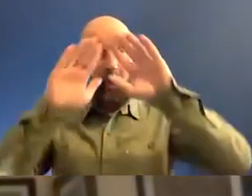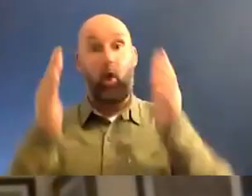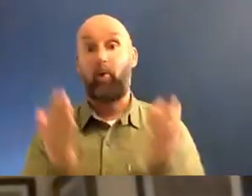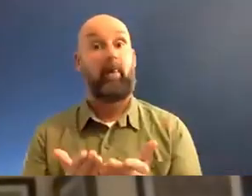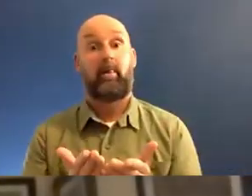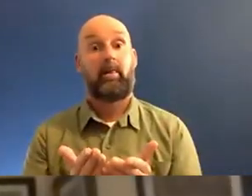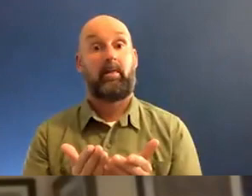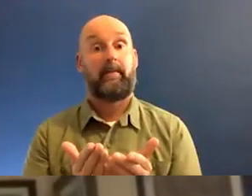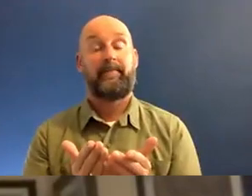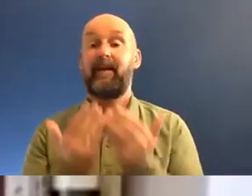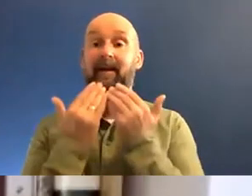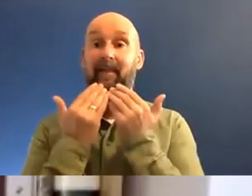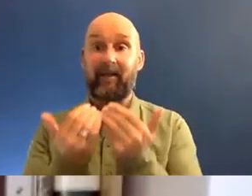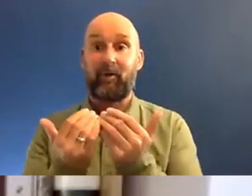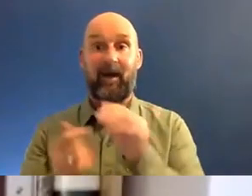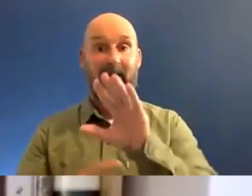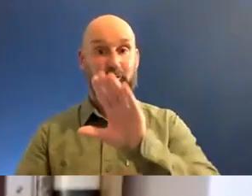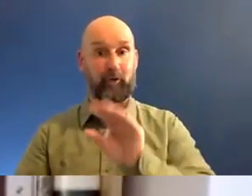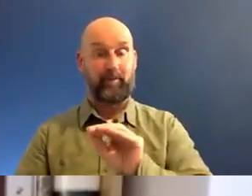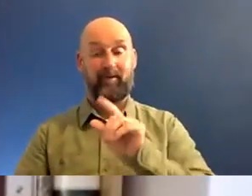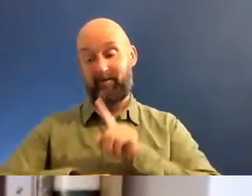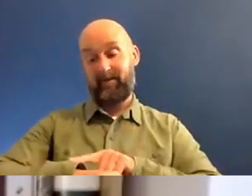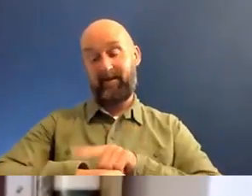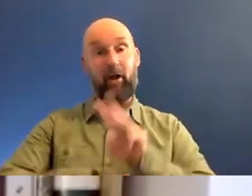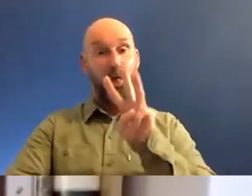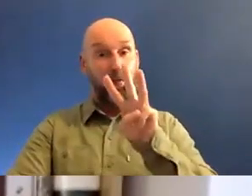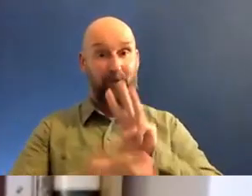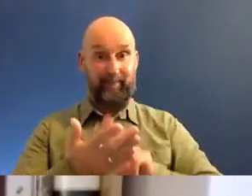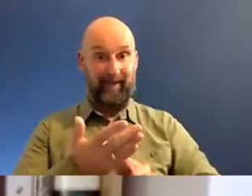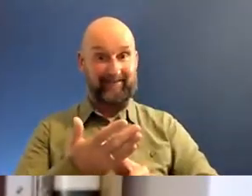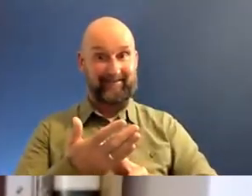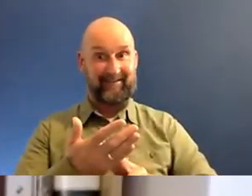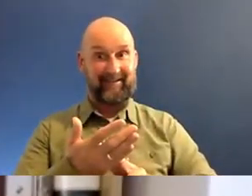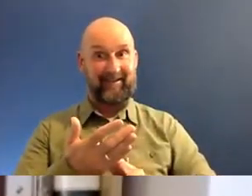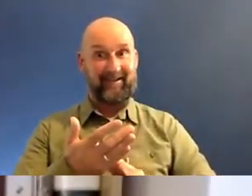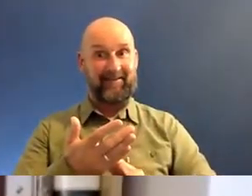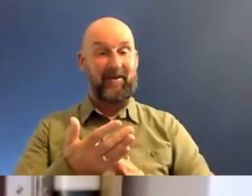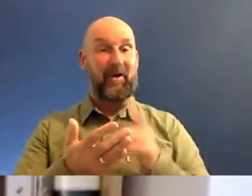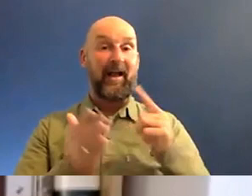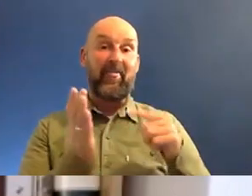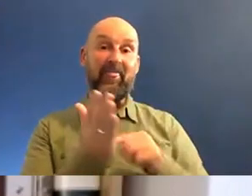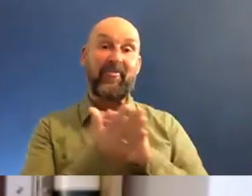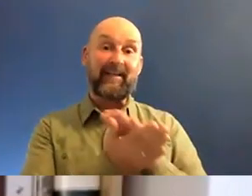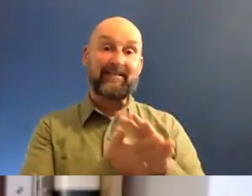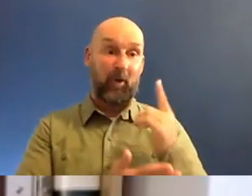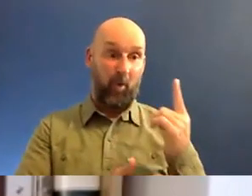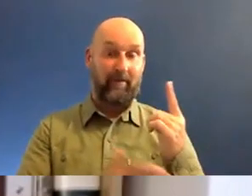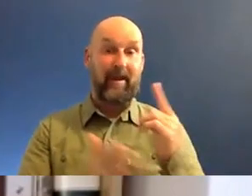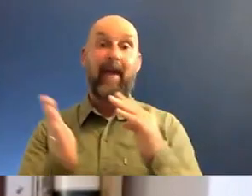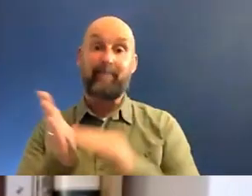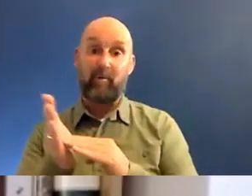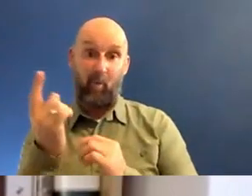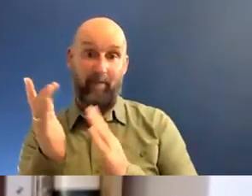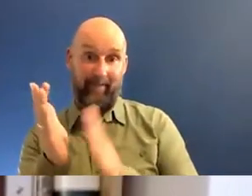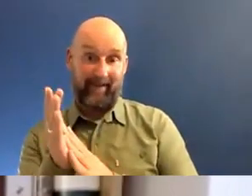Yeah, thank you. I will stop you there. We've only got three minutes left. Oh, sorry. One minute to Teakster and one minute to Miriam to, to